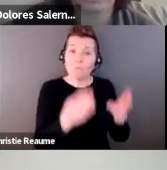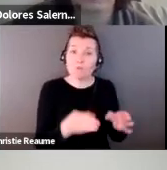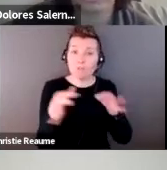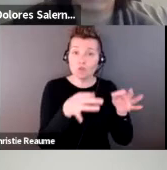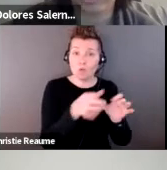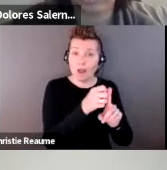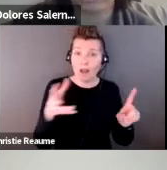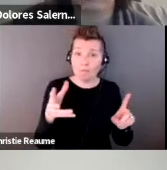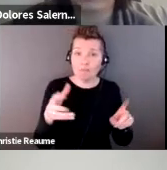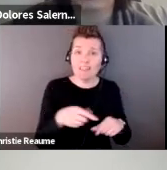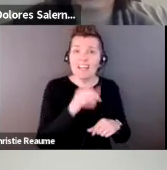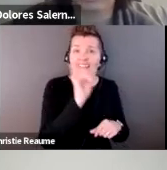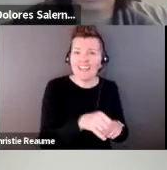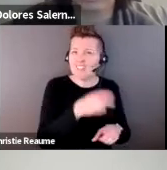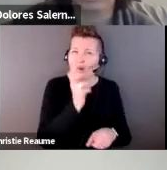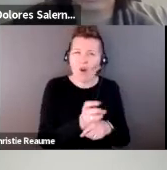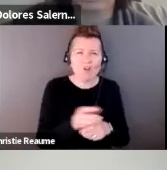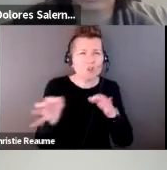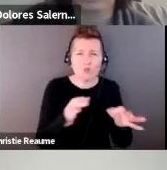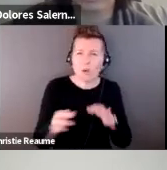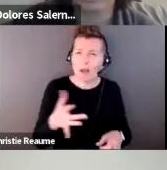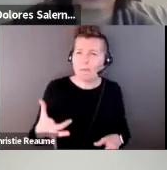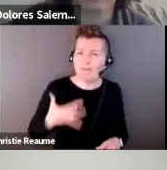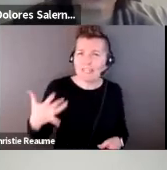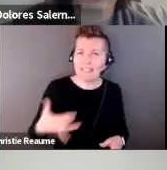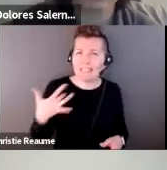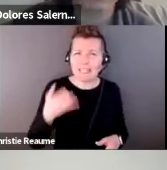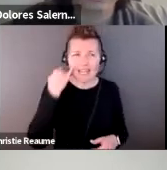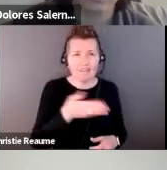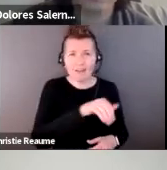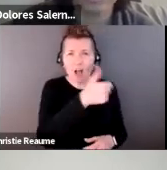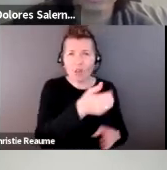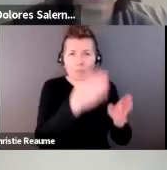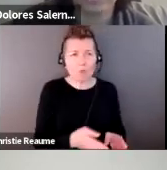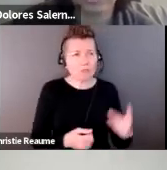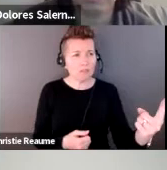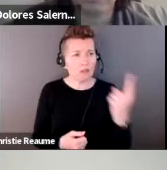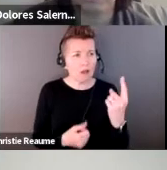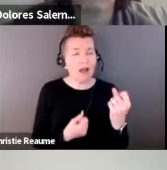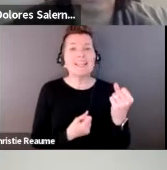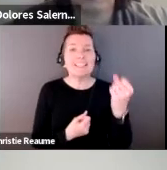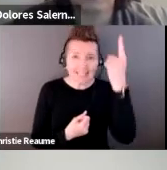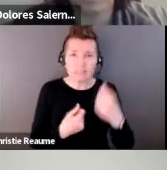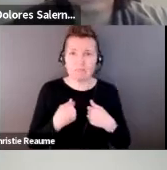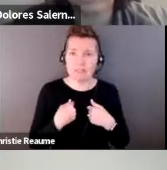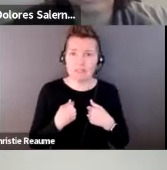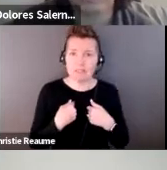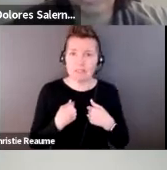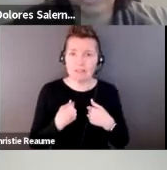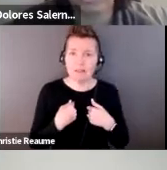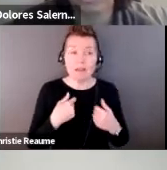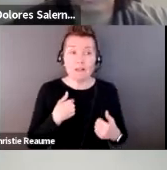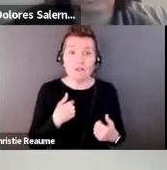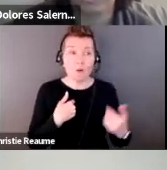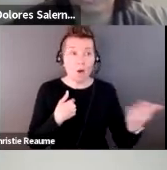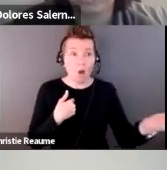elusive hard to describe feeling when someone gets needs. For me, offering can be a form of access